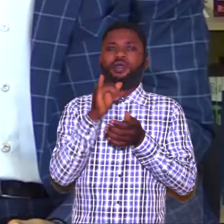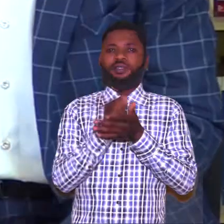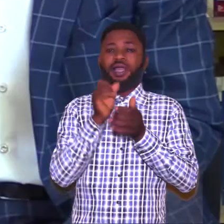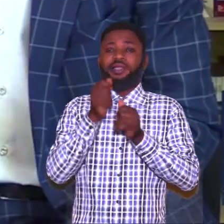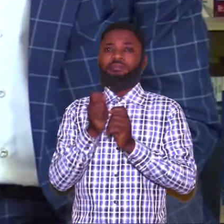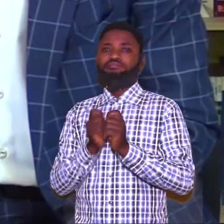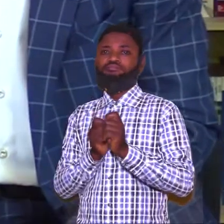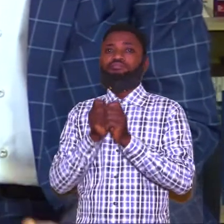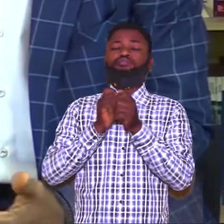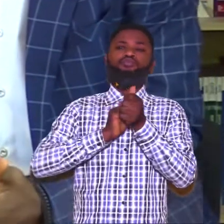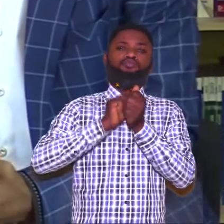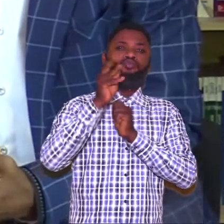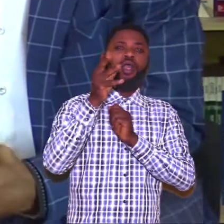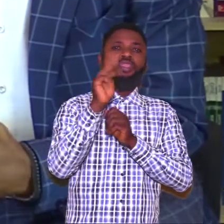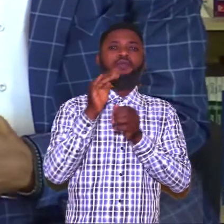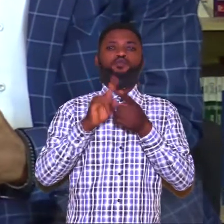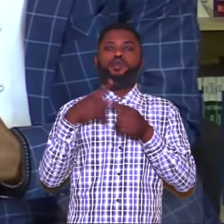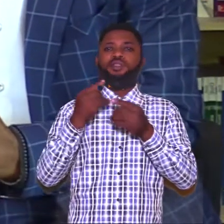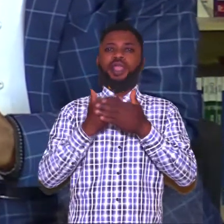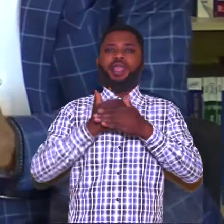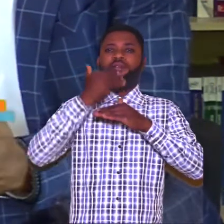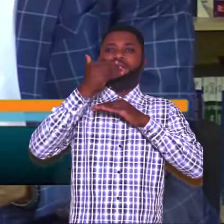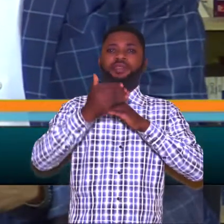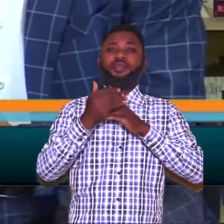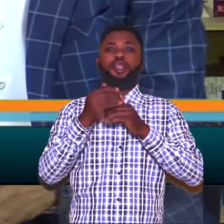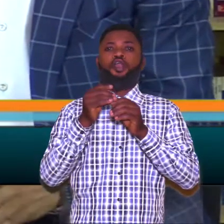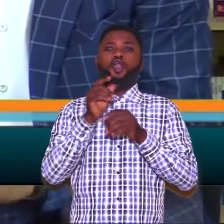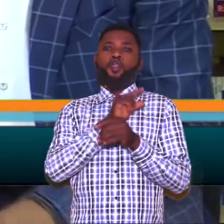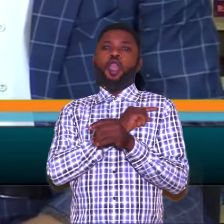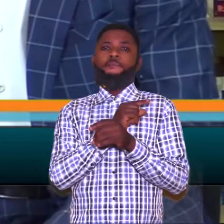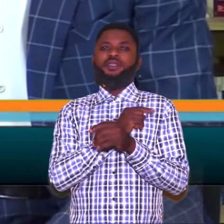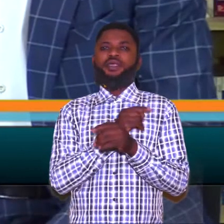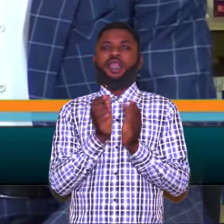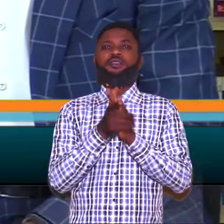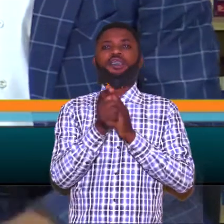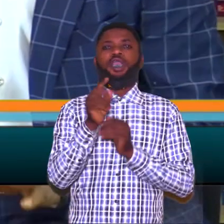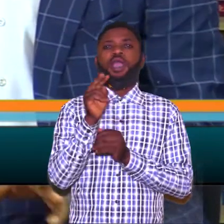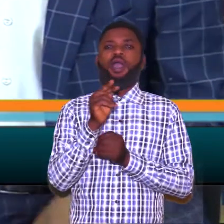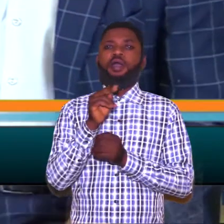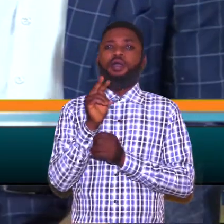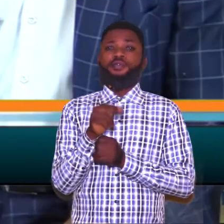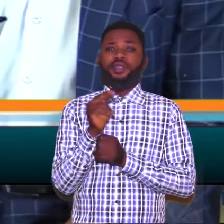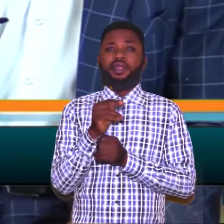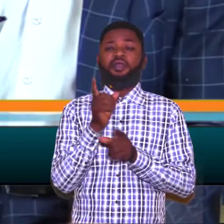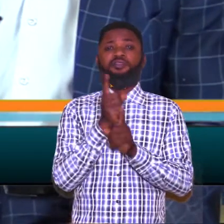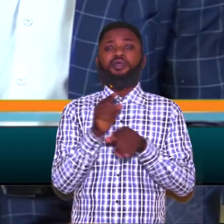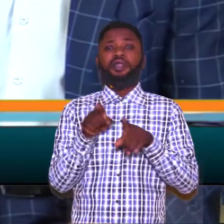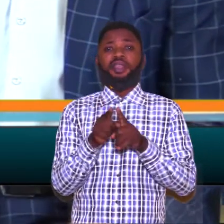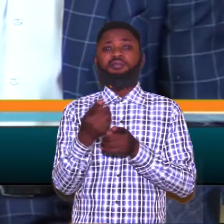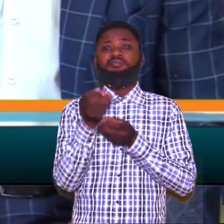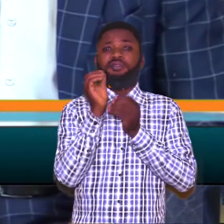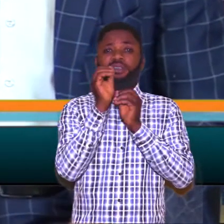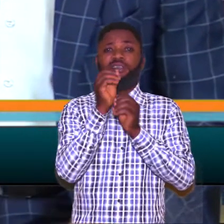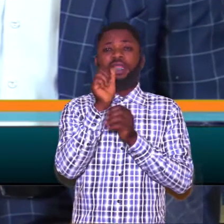that to catapult them into the next uh competency skill required it's just like you teaching a